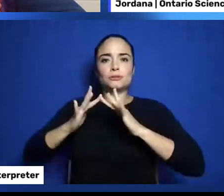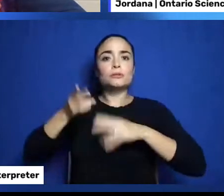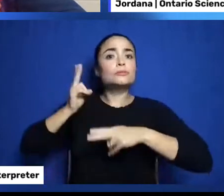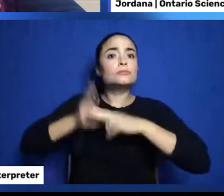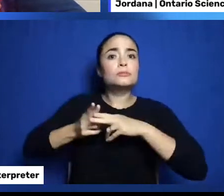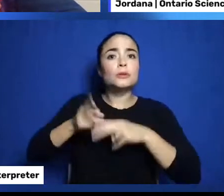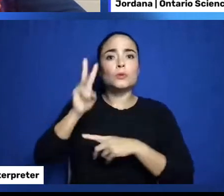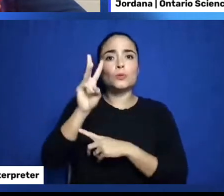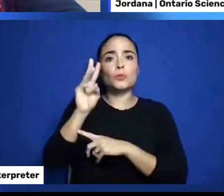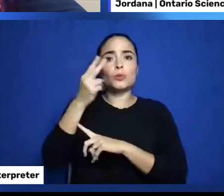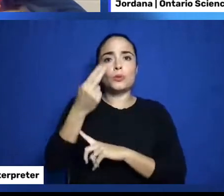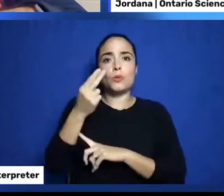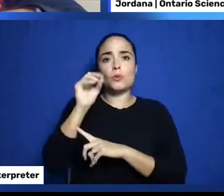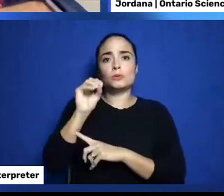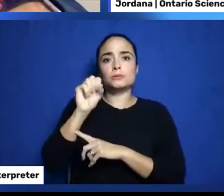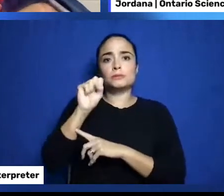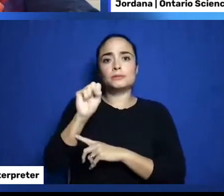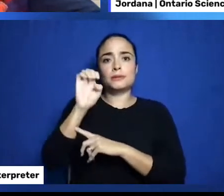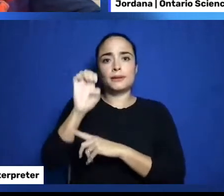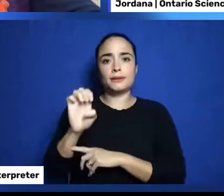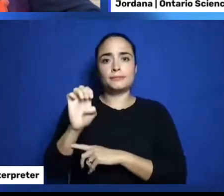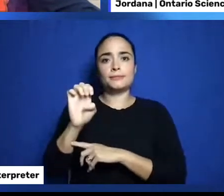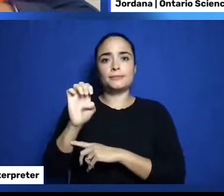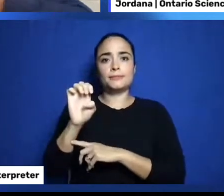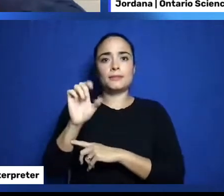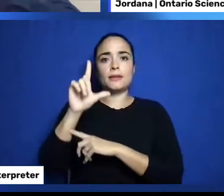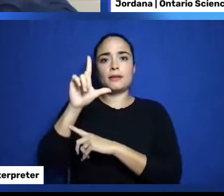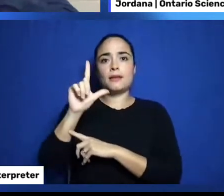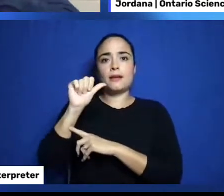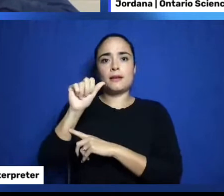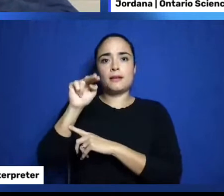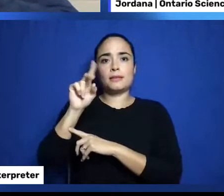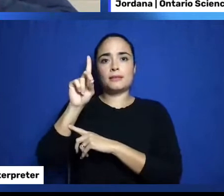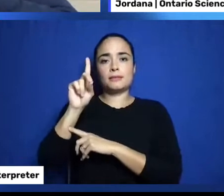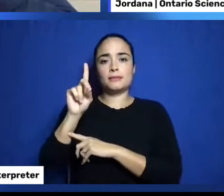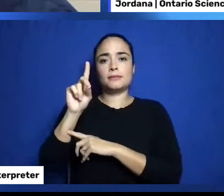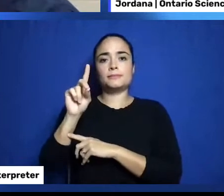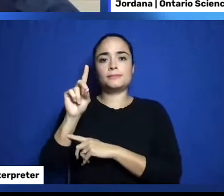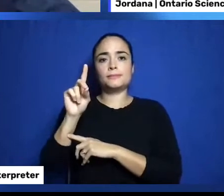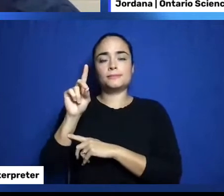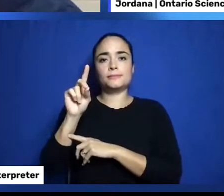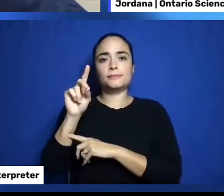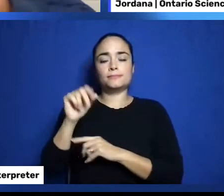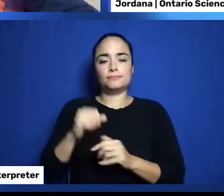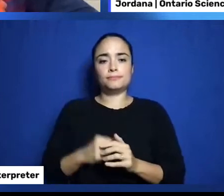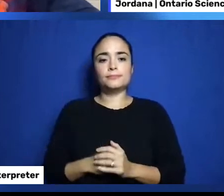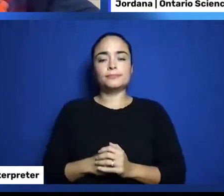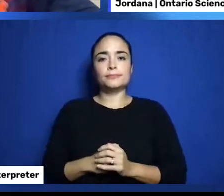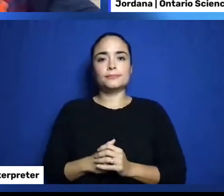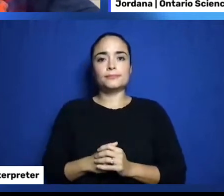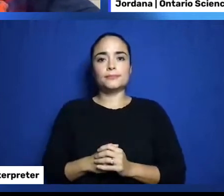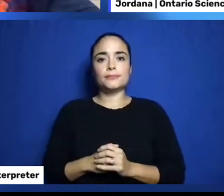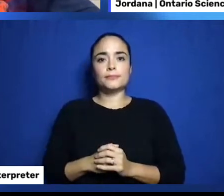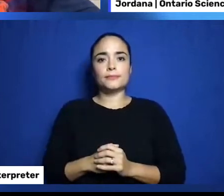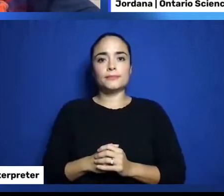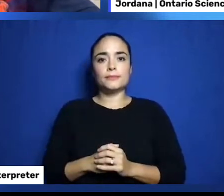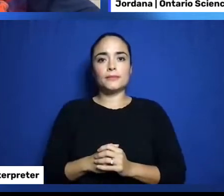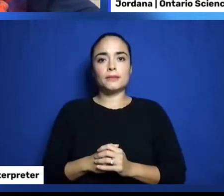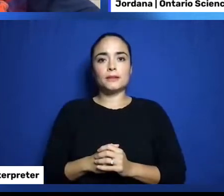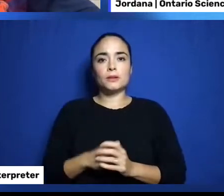Another opportunity for us to learn and reflect is the upcoming National Day for Truth and Reconciliation on September 30th.